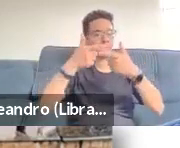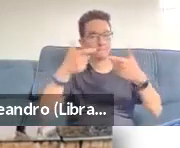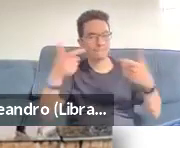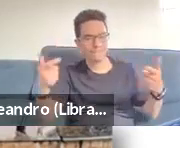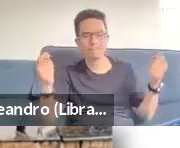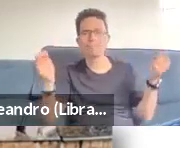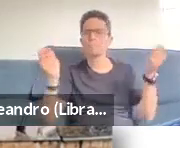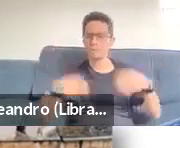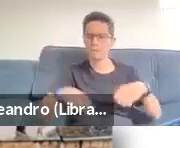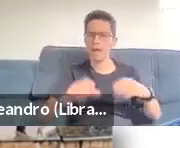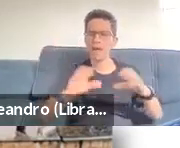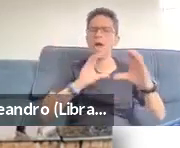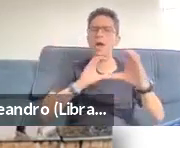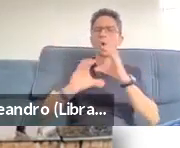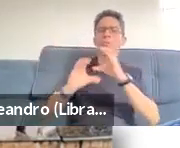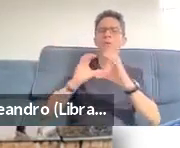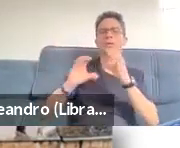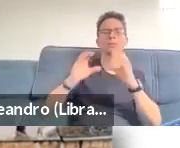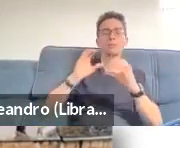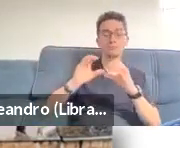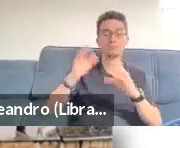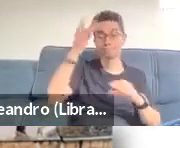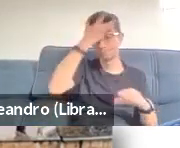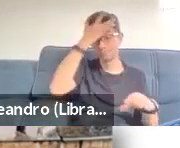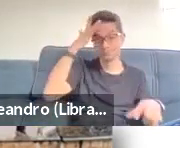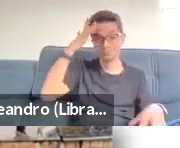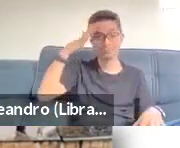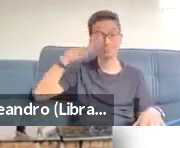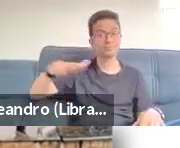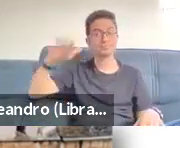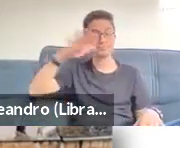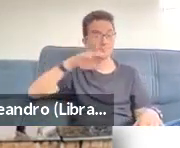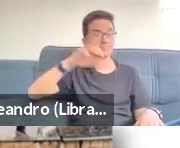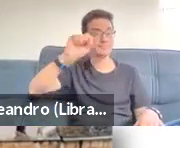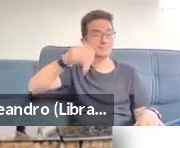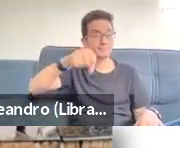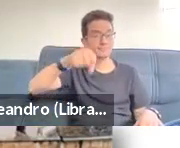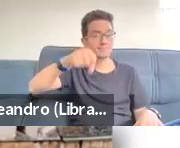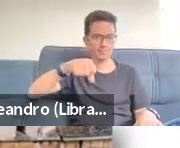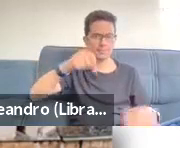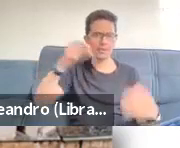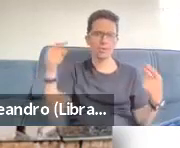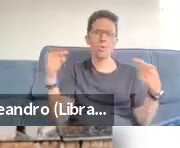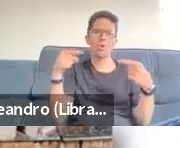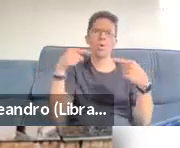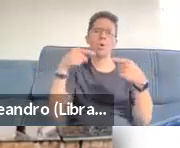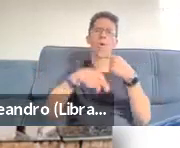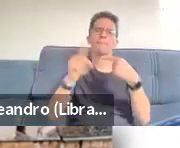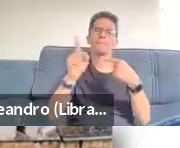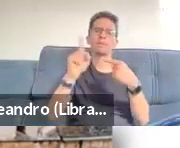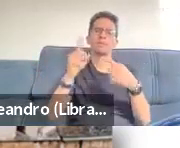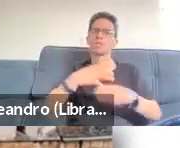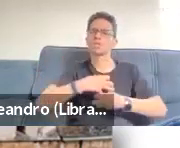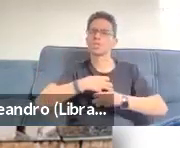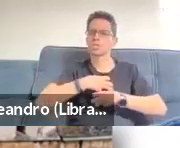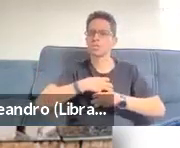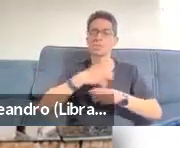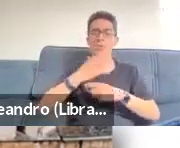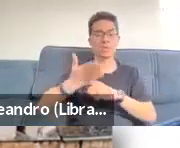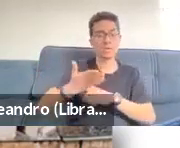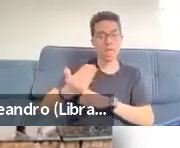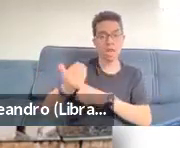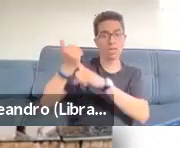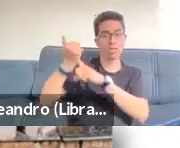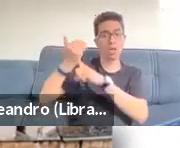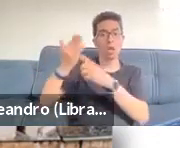generally has not included the kind of assistive technologies people use when they write or access the Internet. So it's a